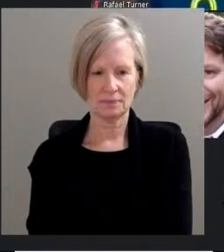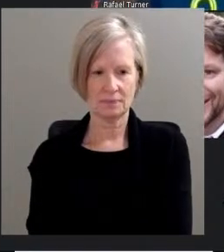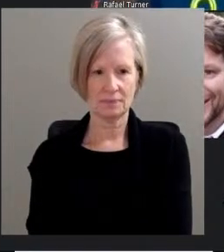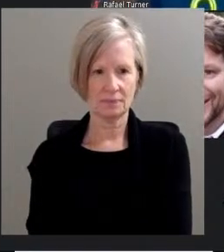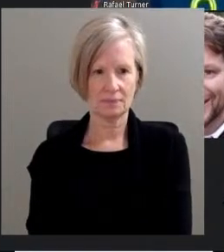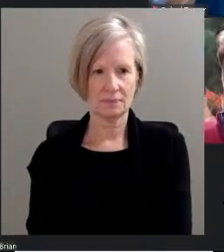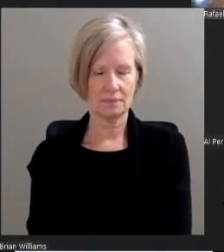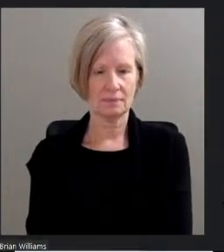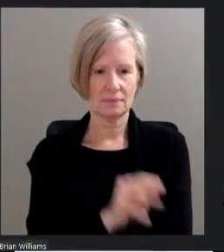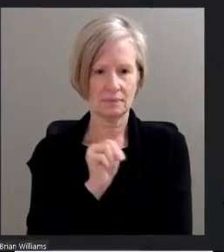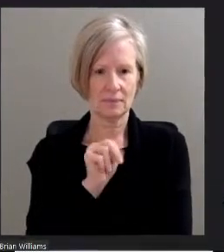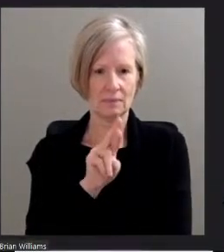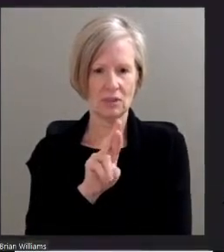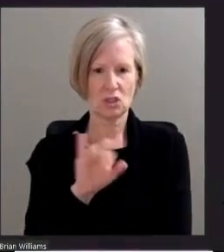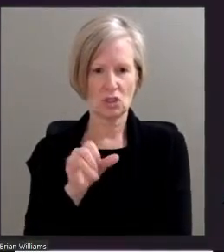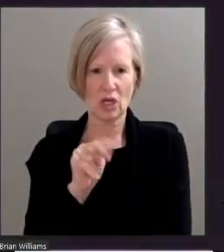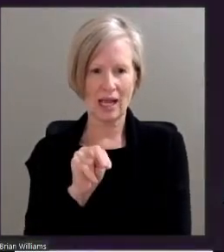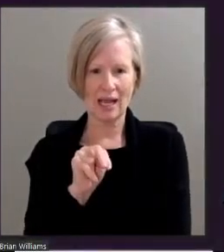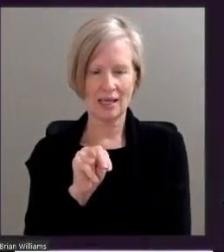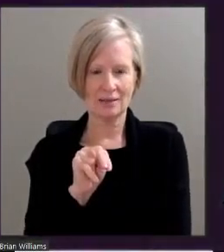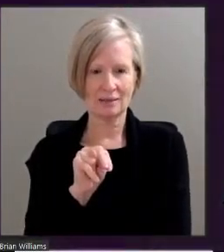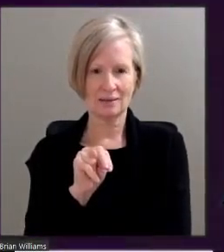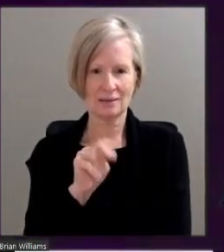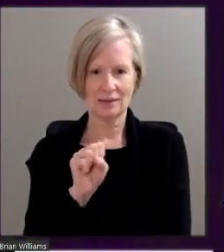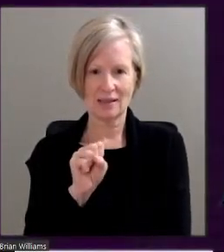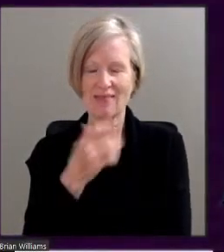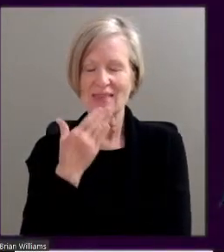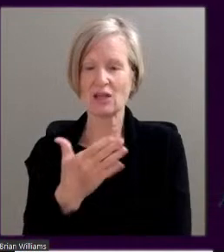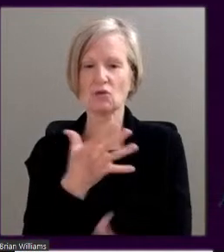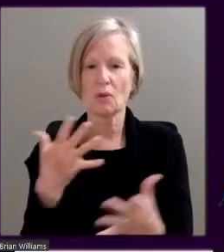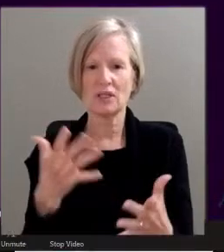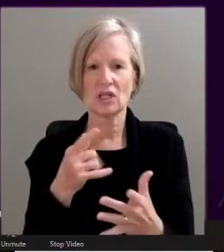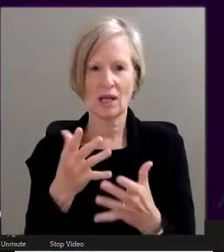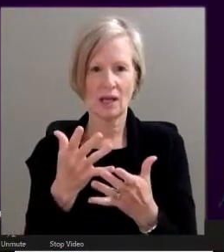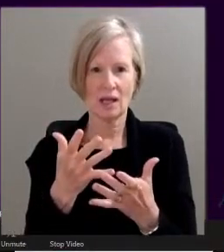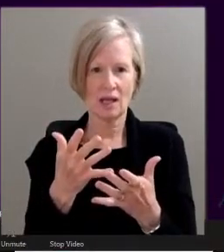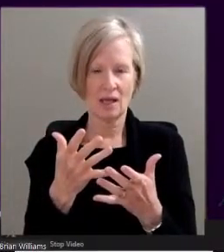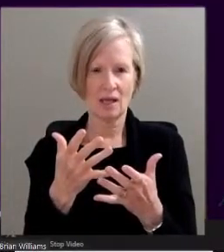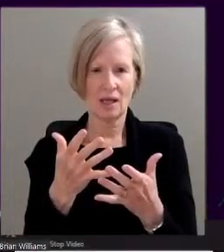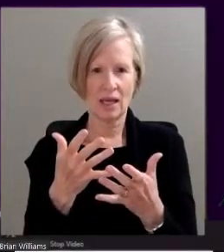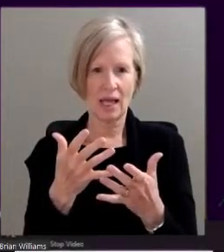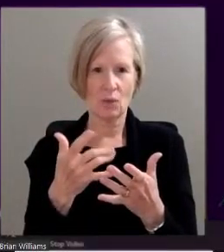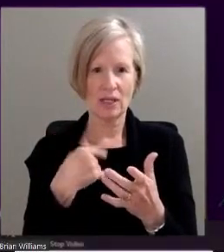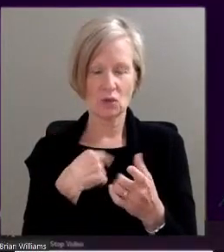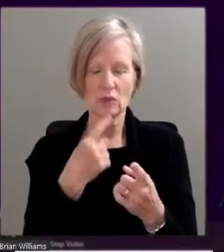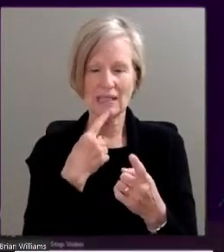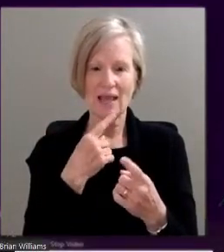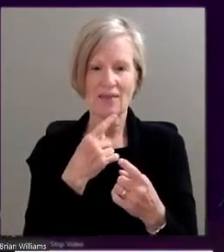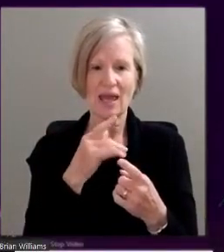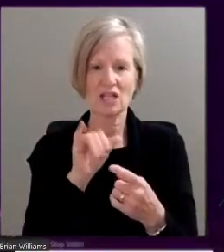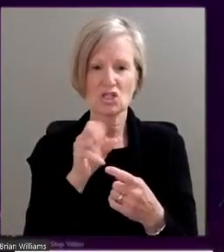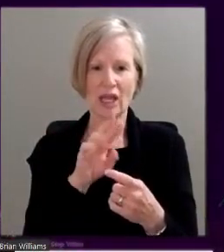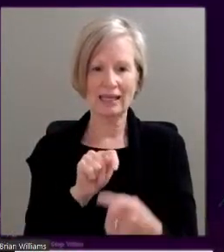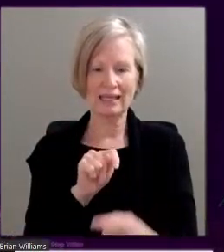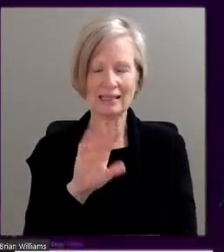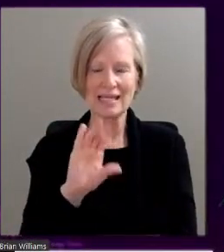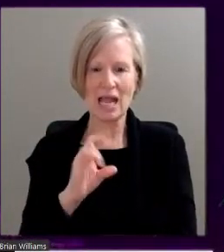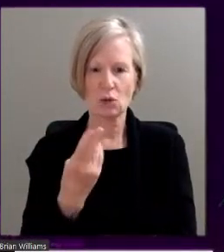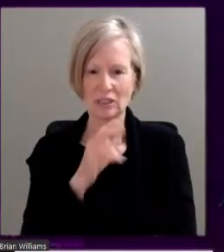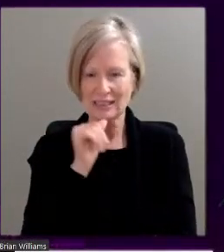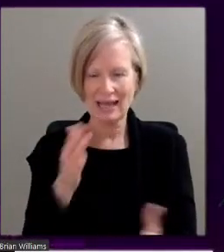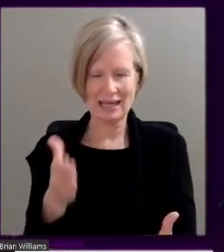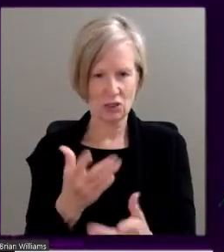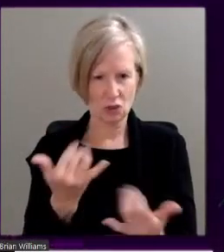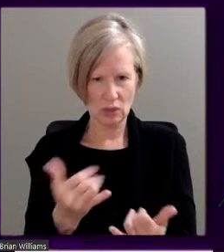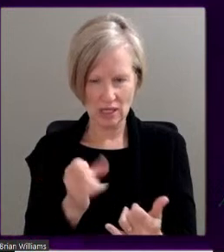Mr. John, thank you so much. I just want to reflect that Ms. Janet Couch is not here today, so she cannot answer that question. So